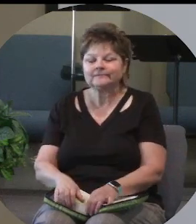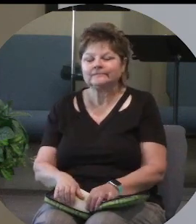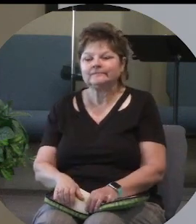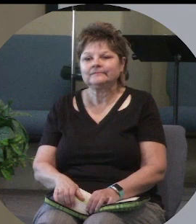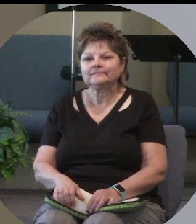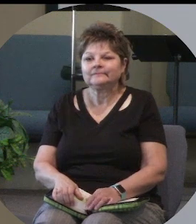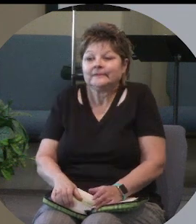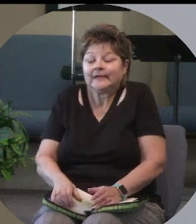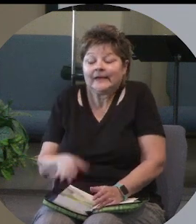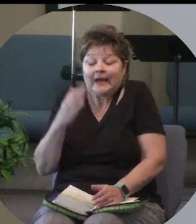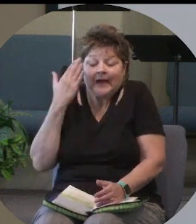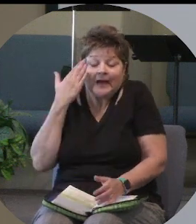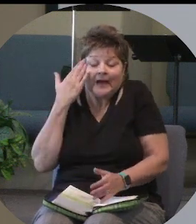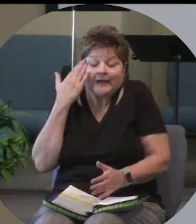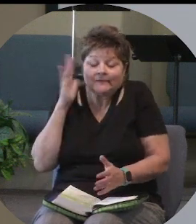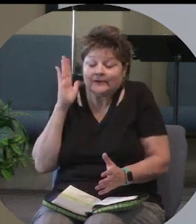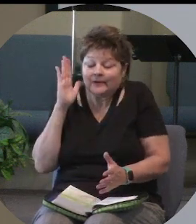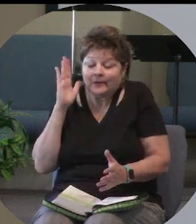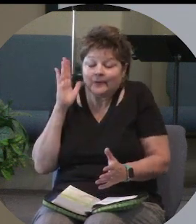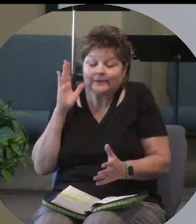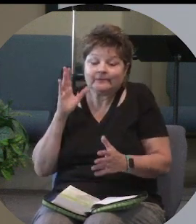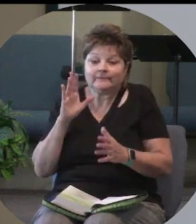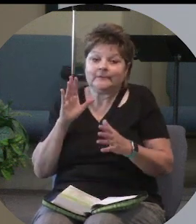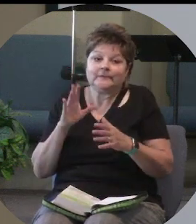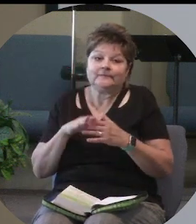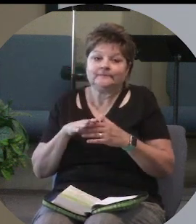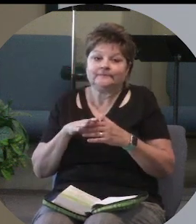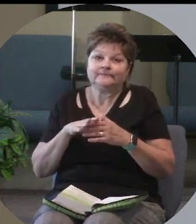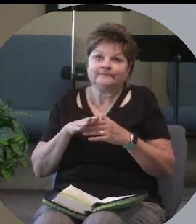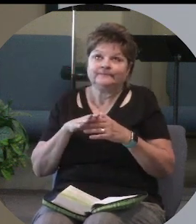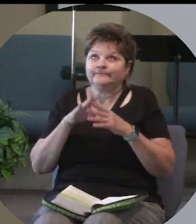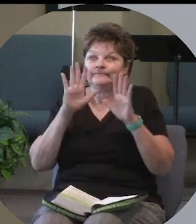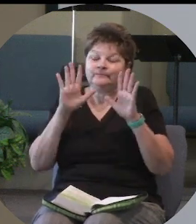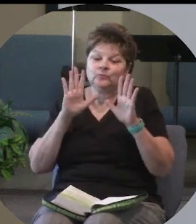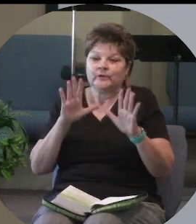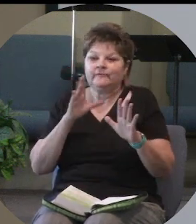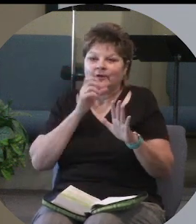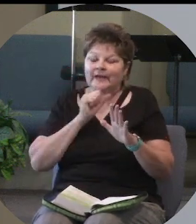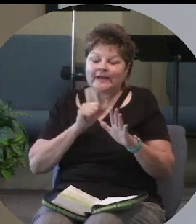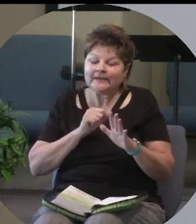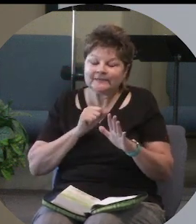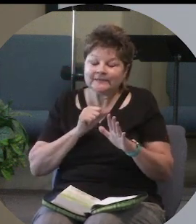And I don't know what the magic age is where you're not